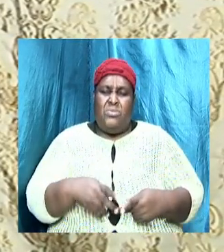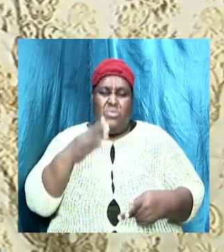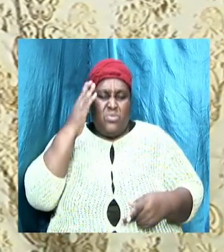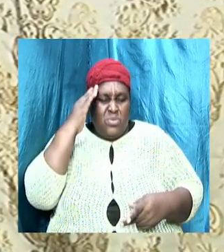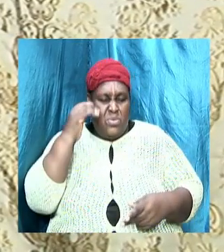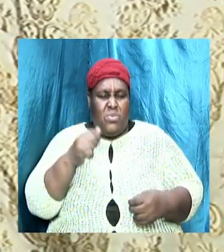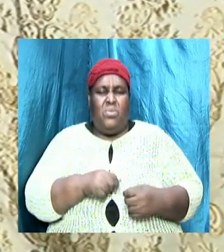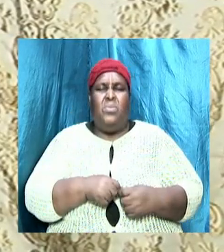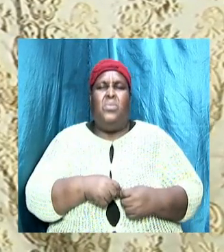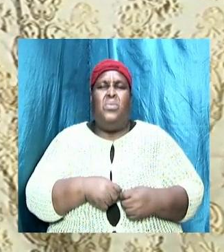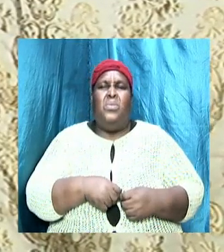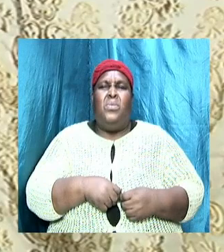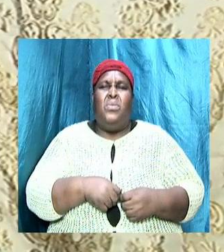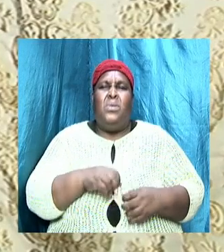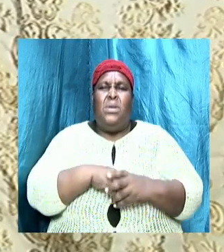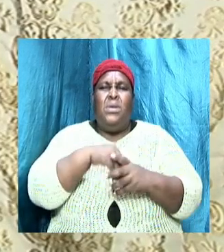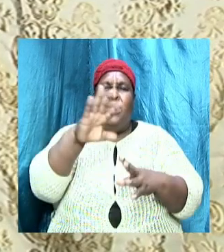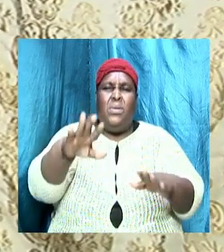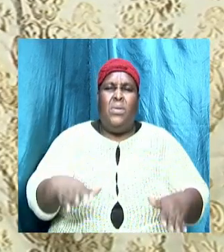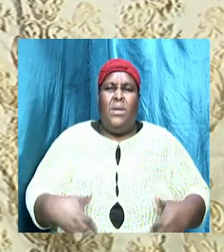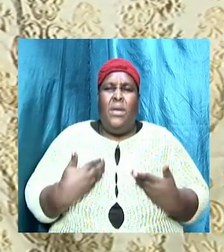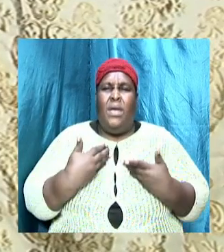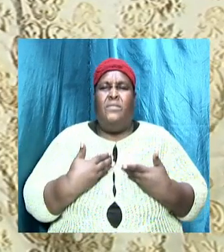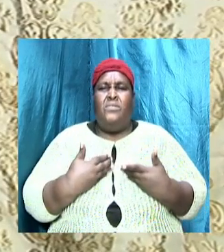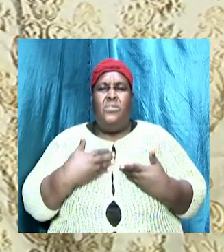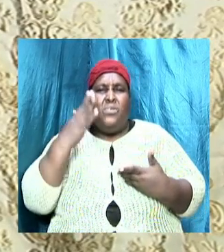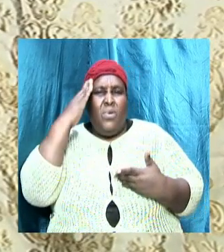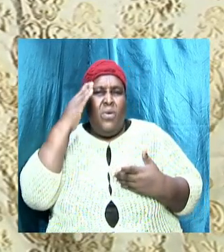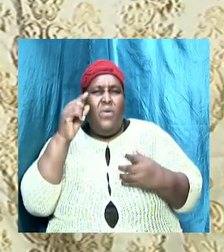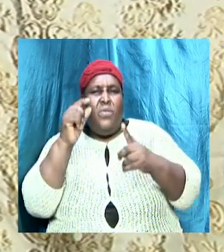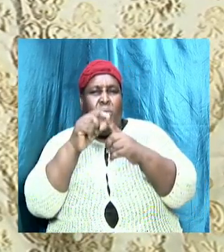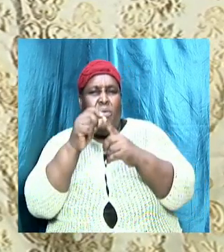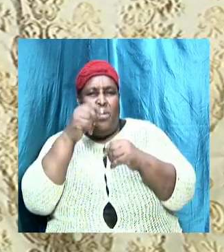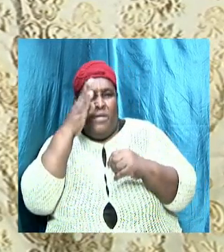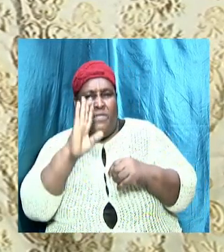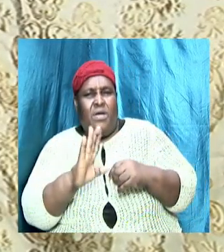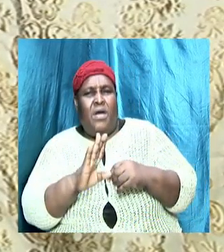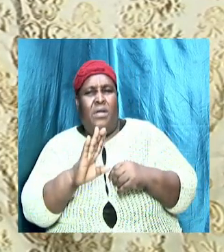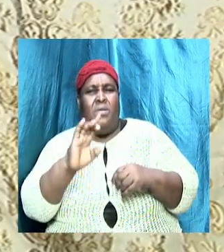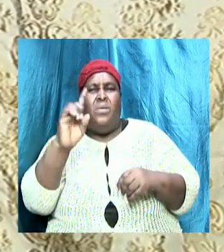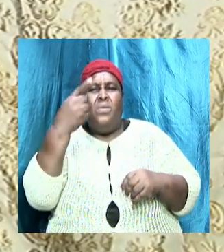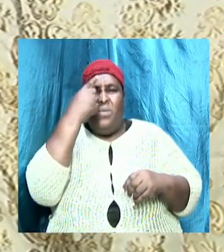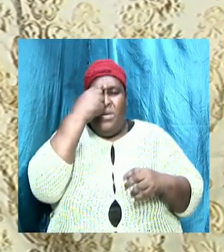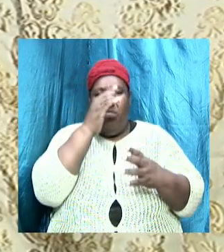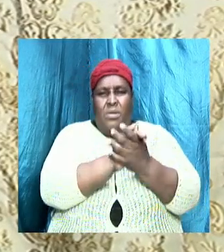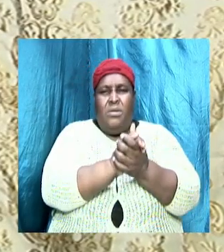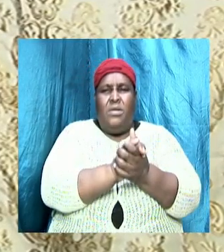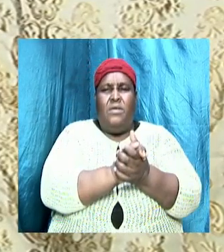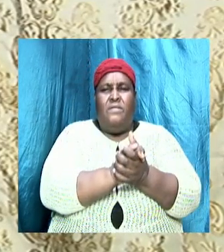the same word that we have been talking about so once we believe